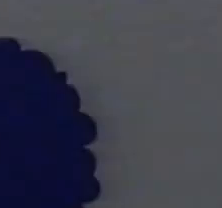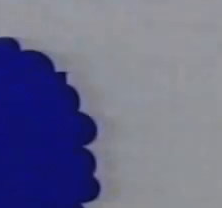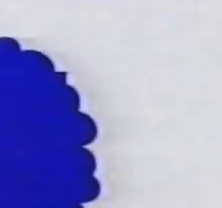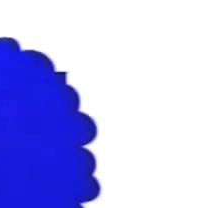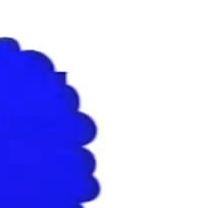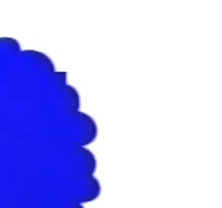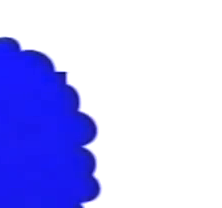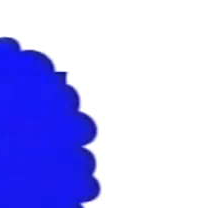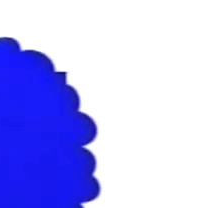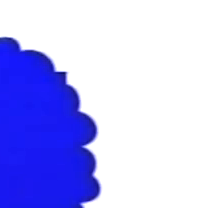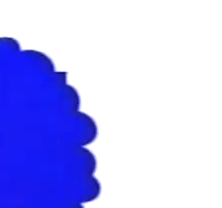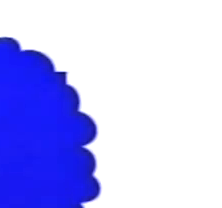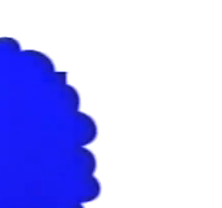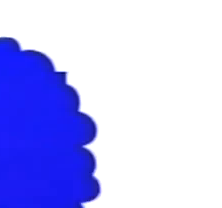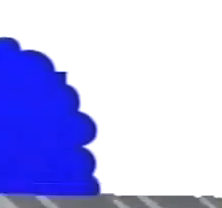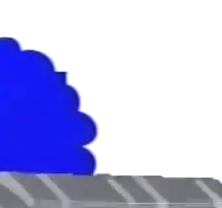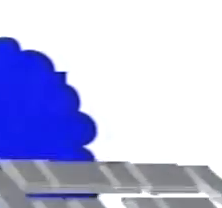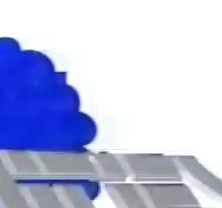We'll see you